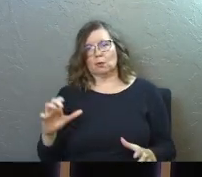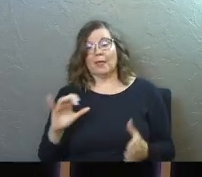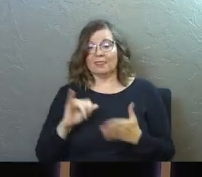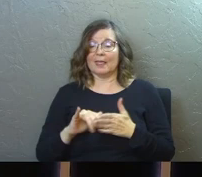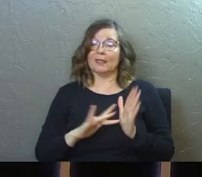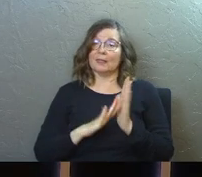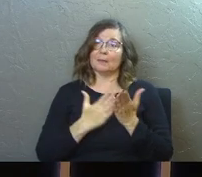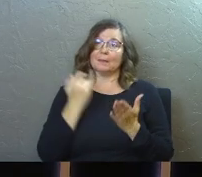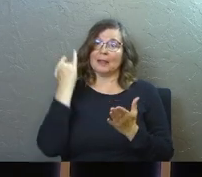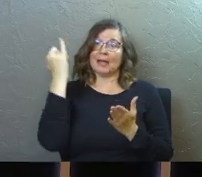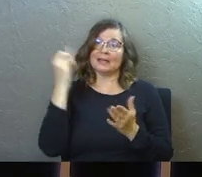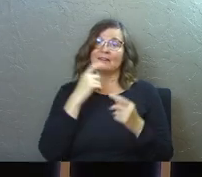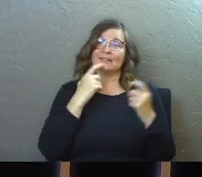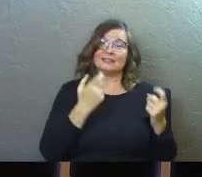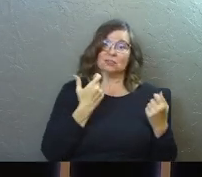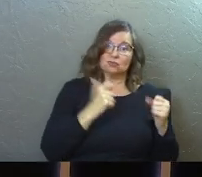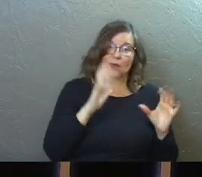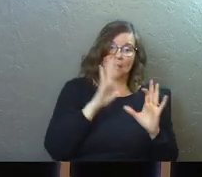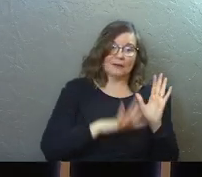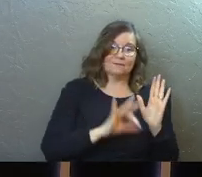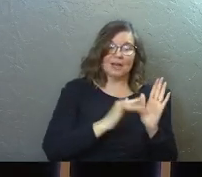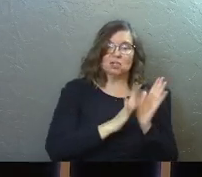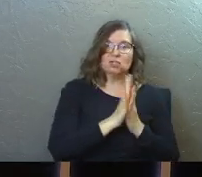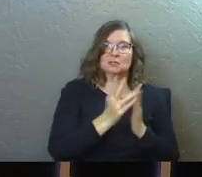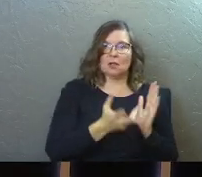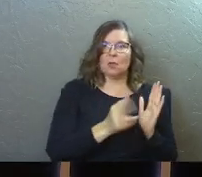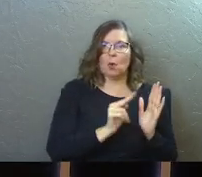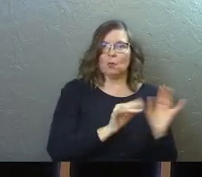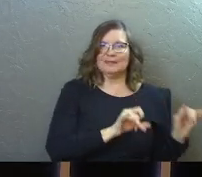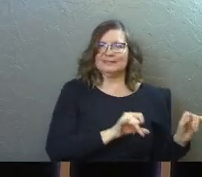That's the biblical idea of a sinner trying to find Jesus on their own.